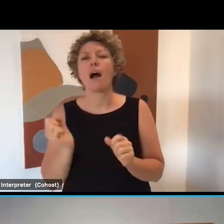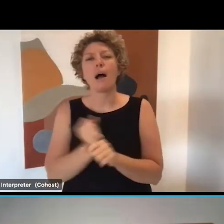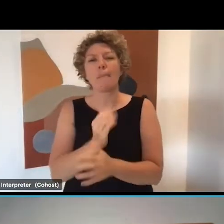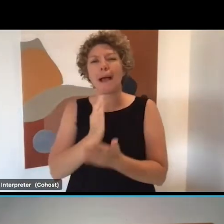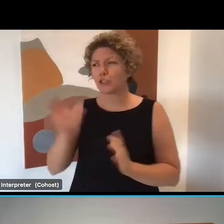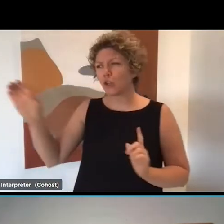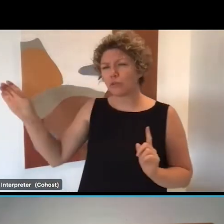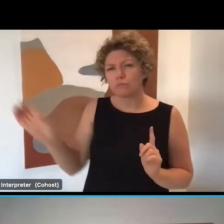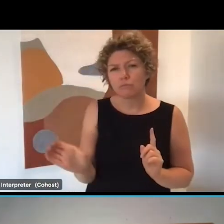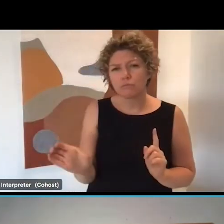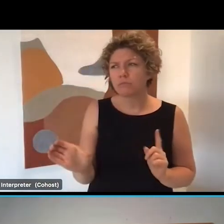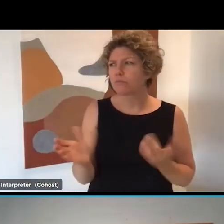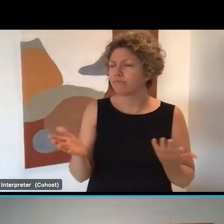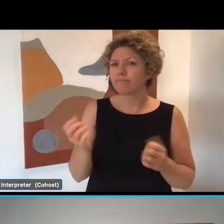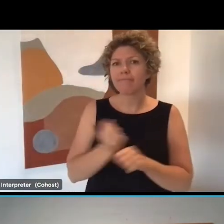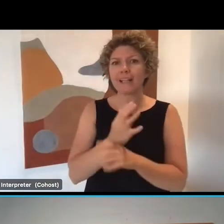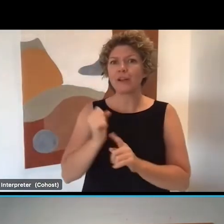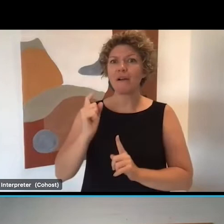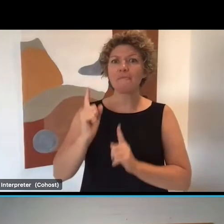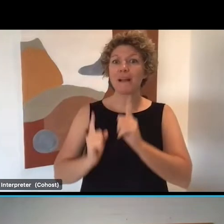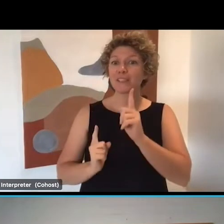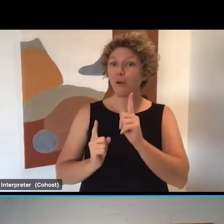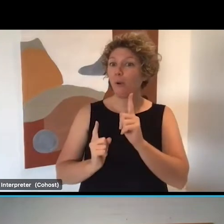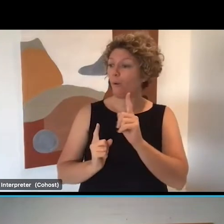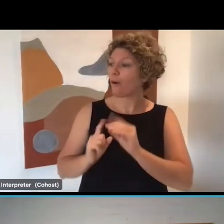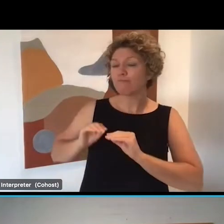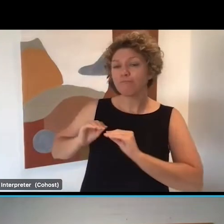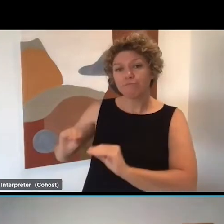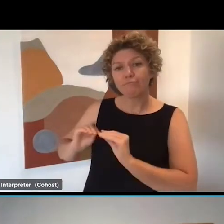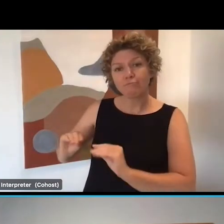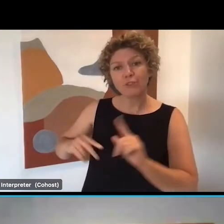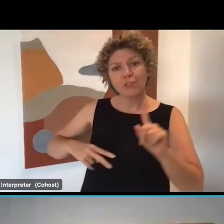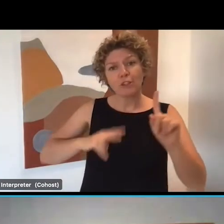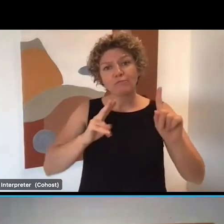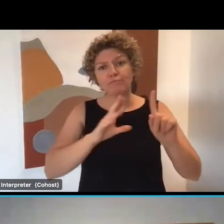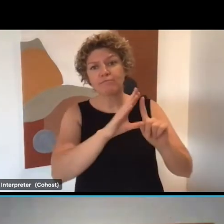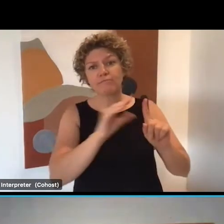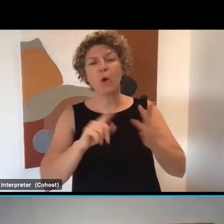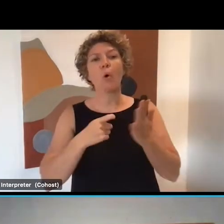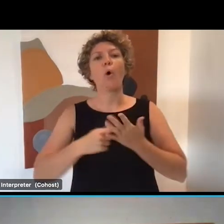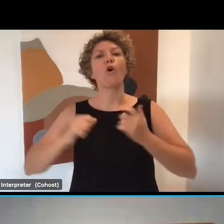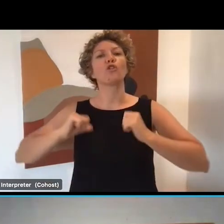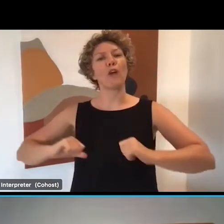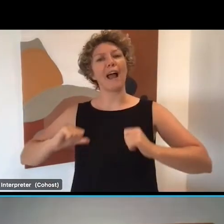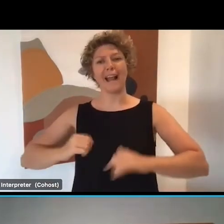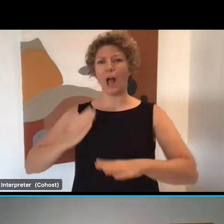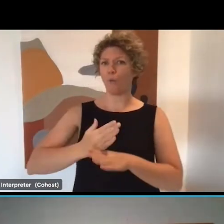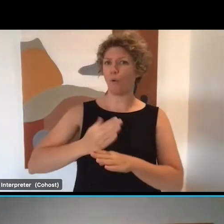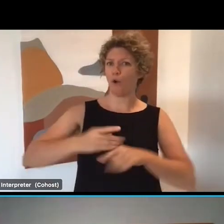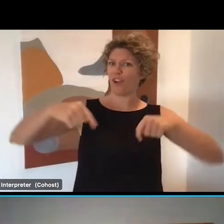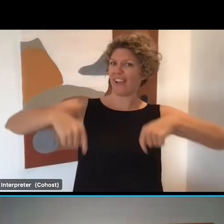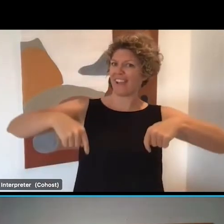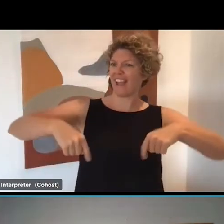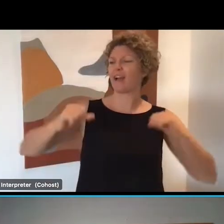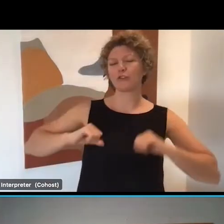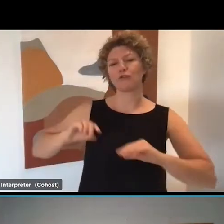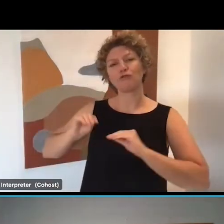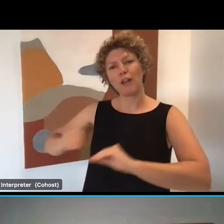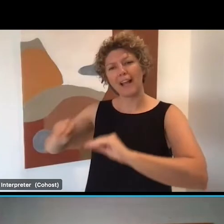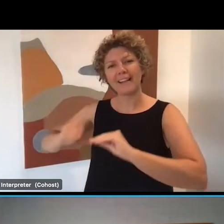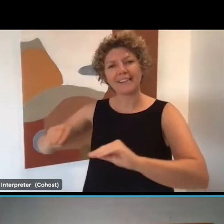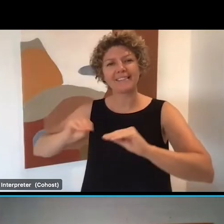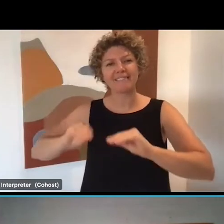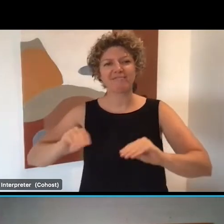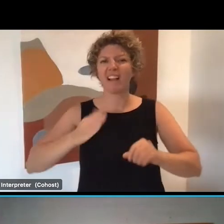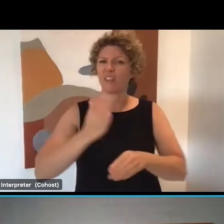workplace mentors for new workers who have good rapport, or enterprise based trainers so you can train on the job the way you want your people to be